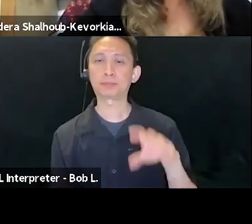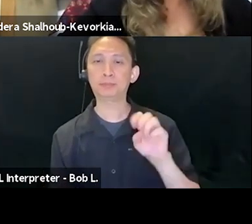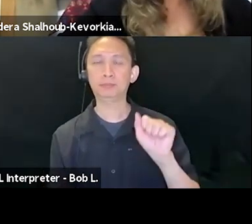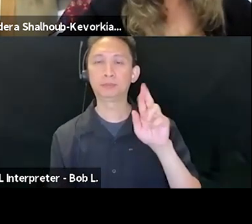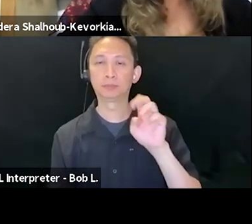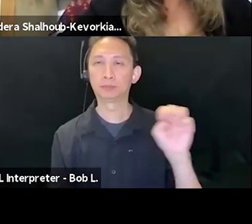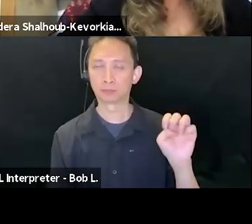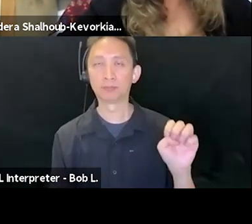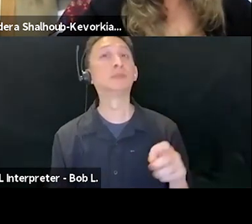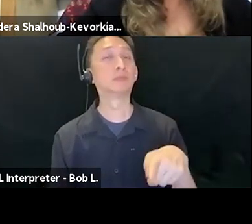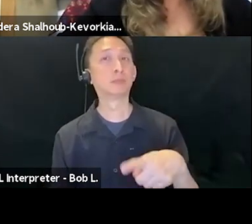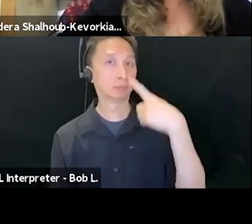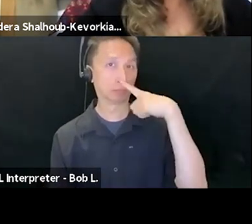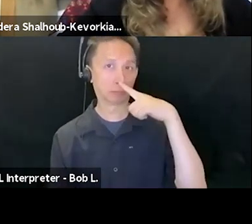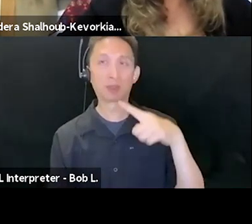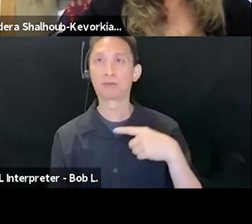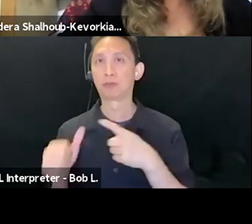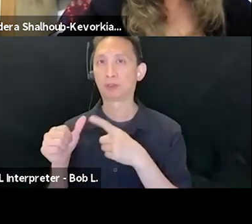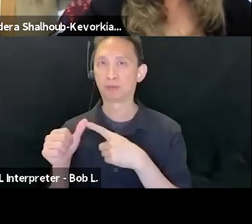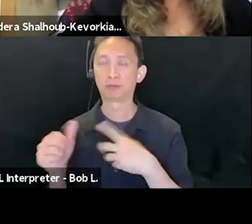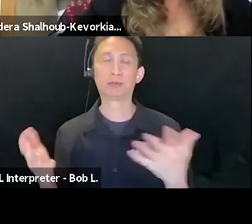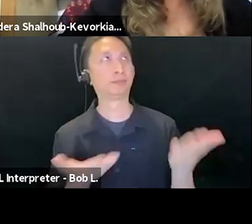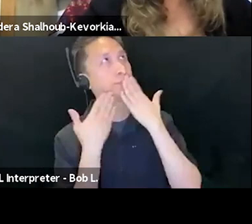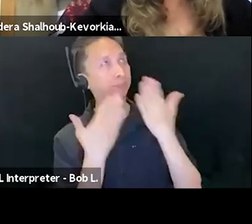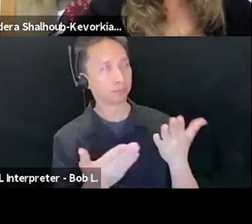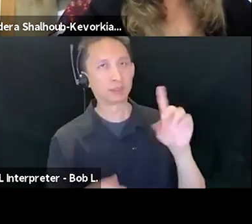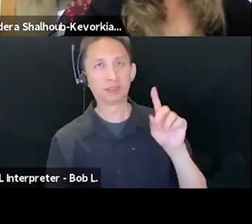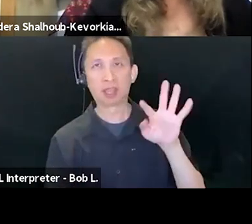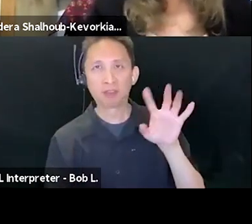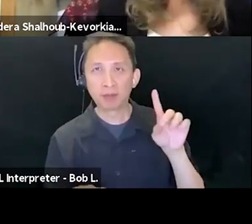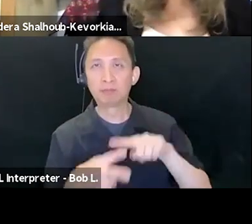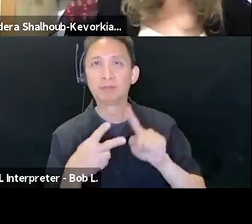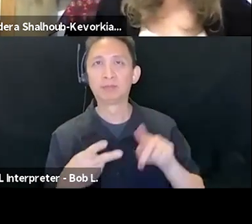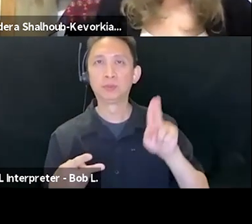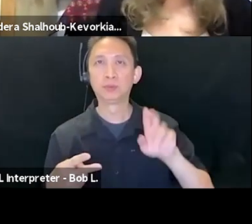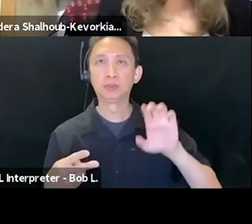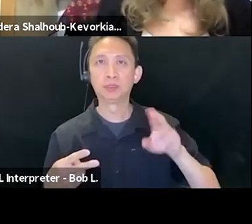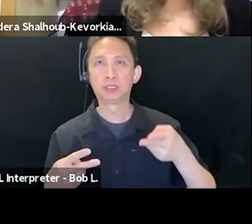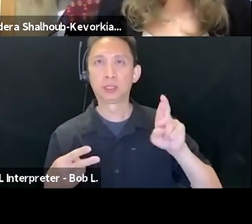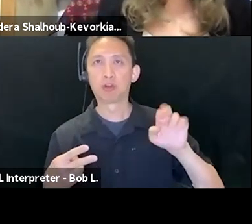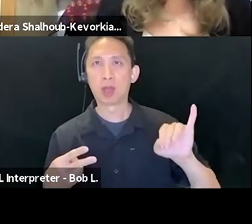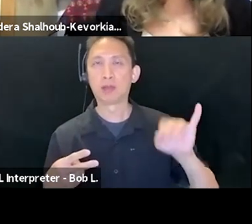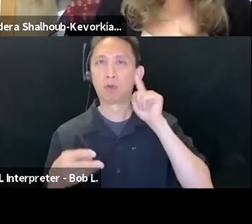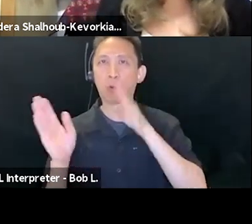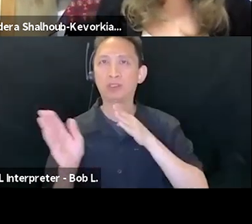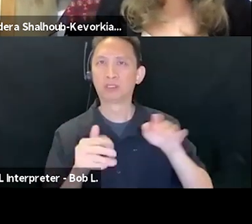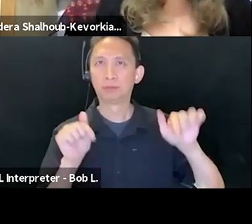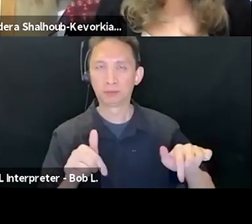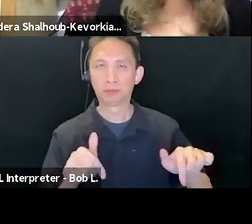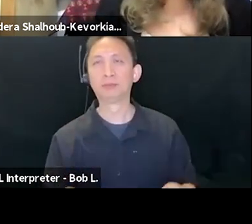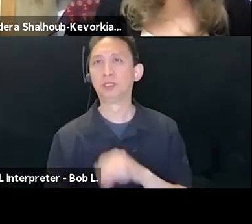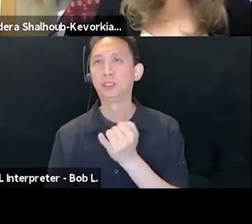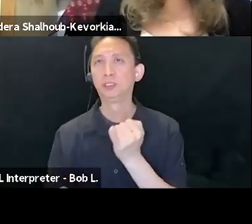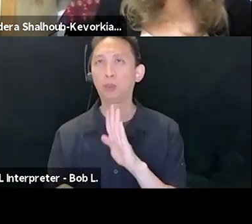I want to also, first of all, acknowledge my gratitude to David and the staff of UCHRI for organizing this, and Judith for moderating,